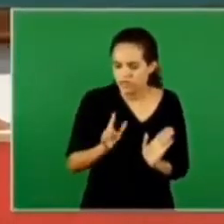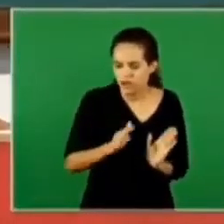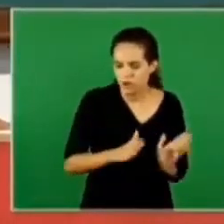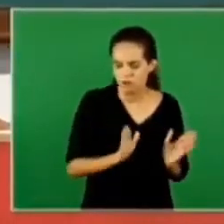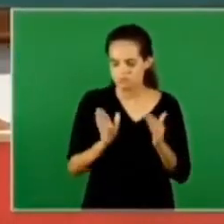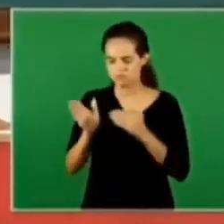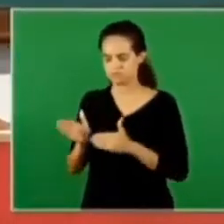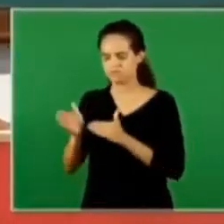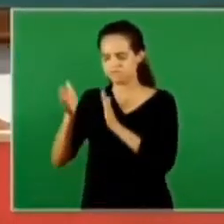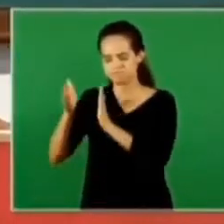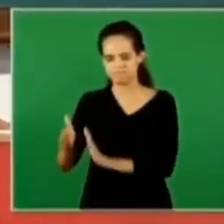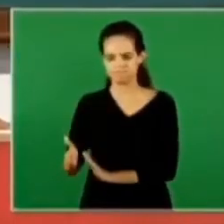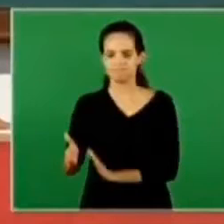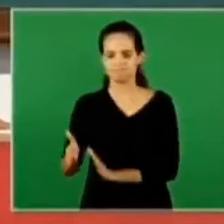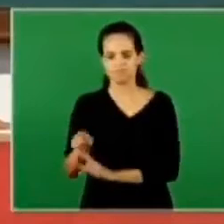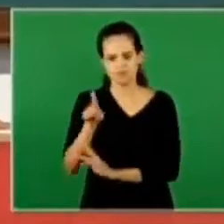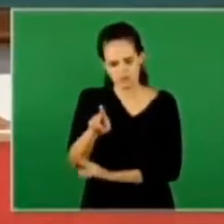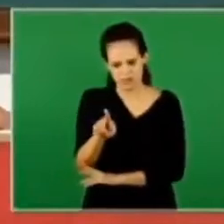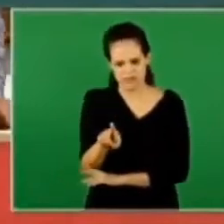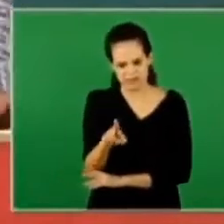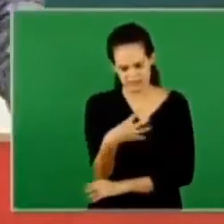do you feel alone sometimes